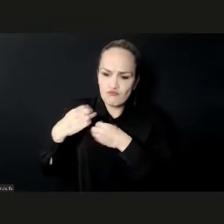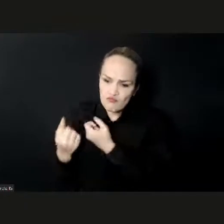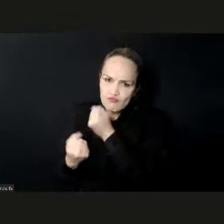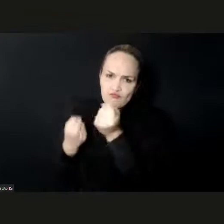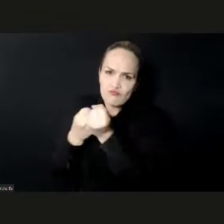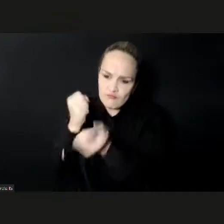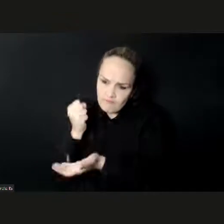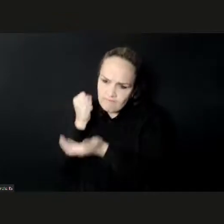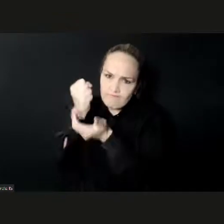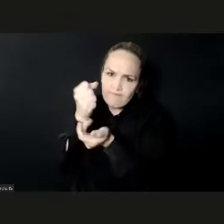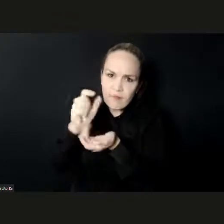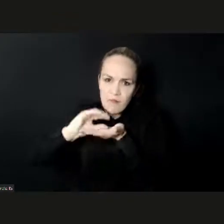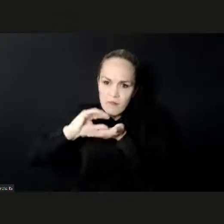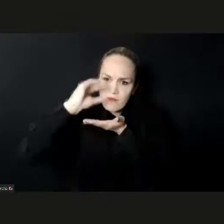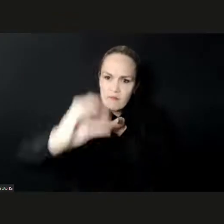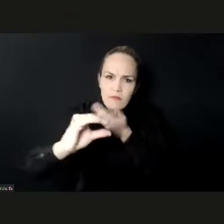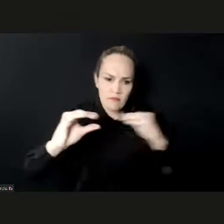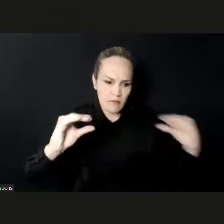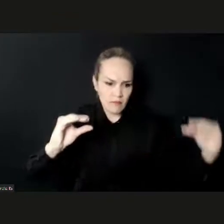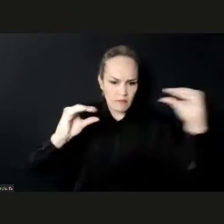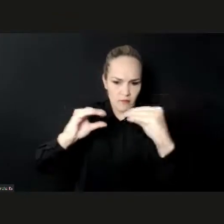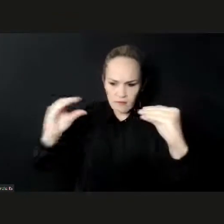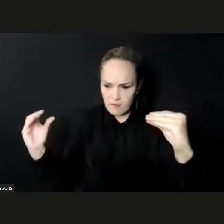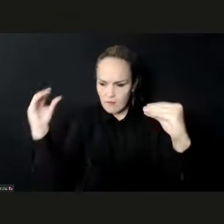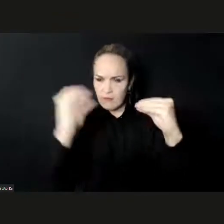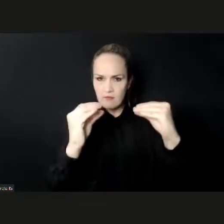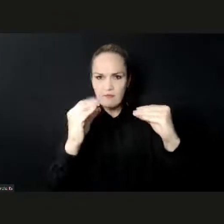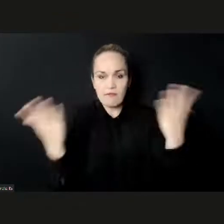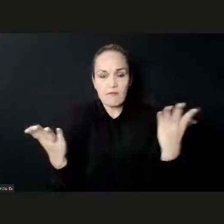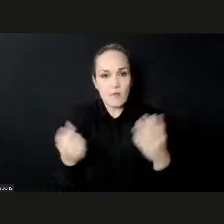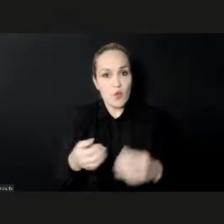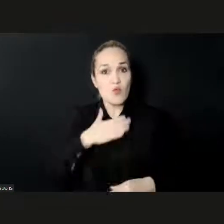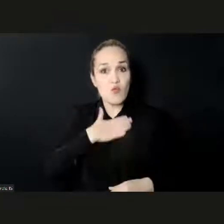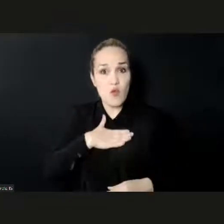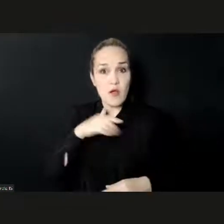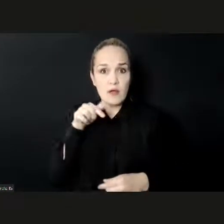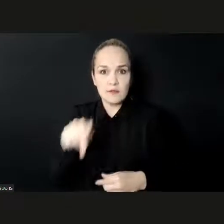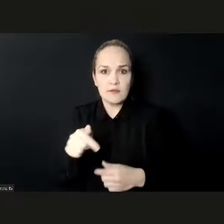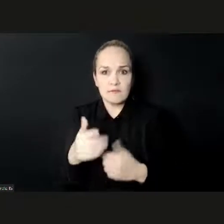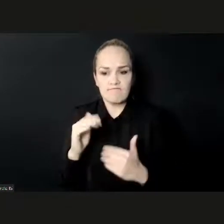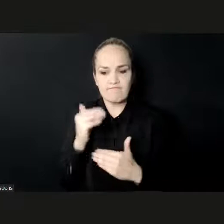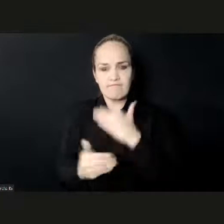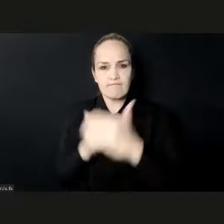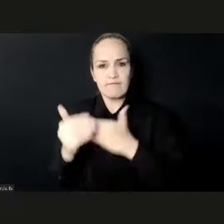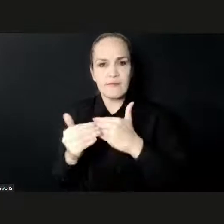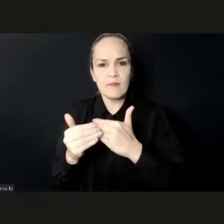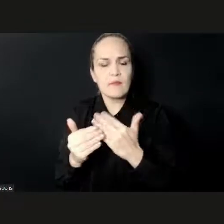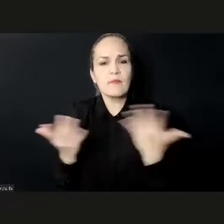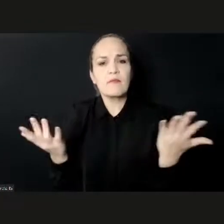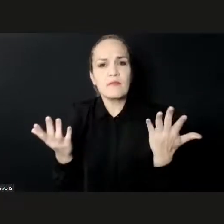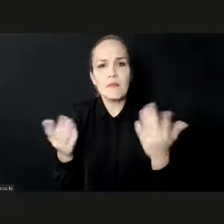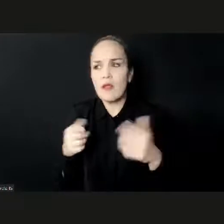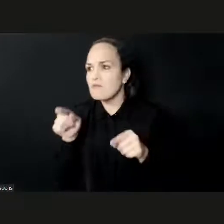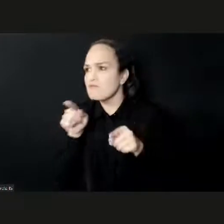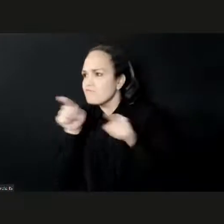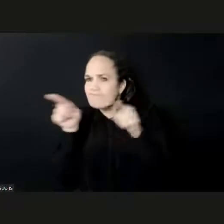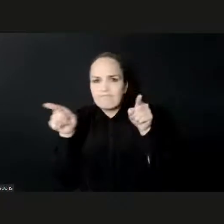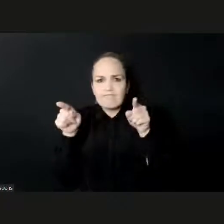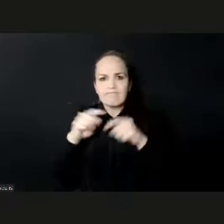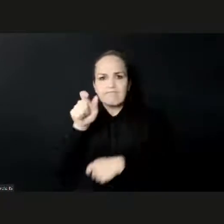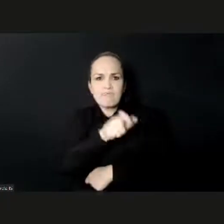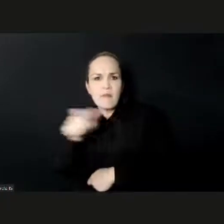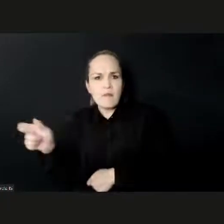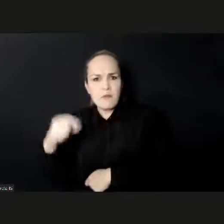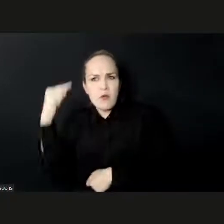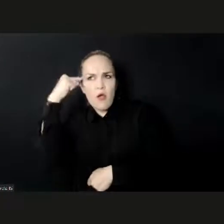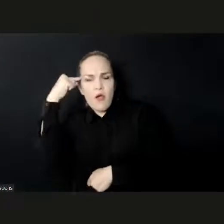ecosystem. We look forward to leveraging creative capacities for inclusive, sustainable